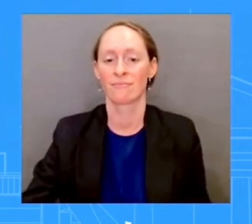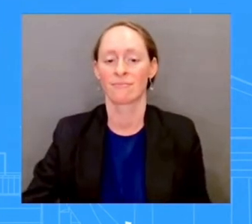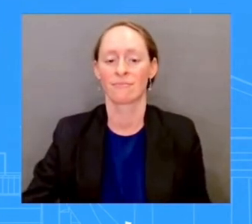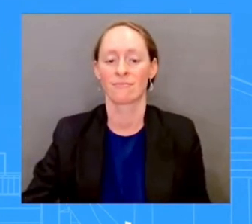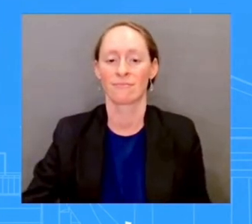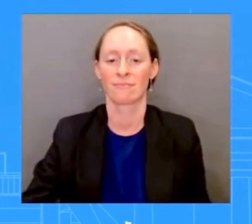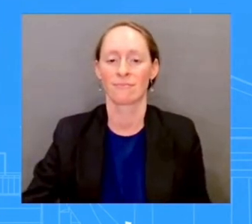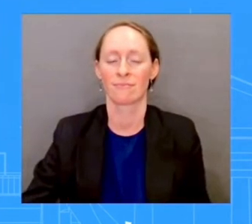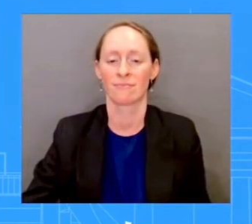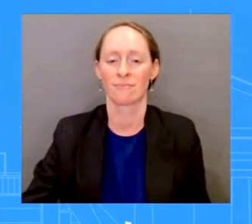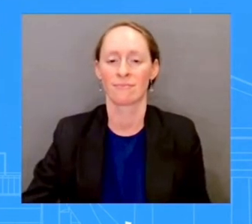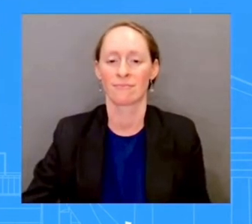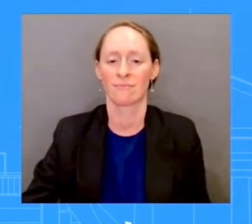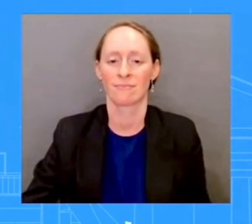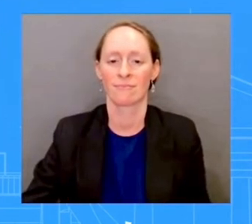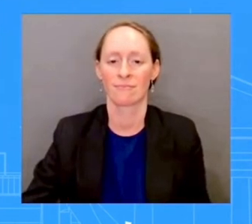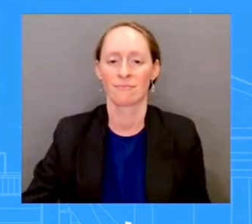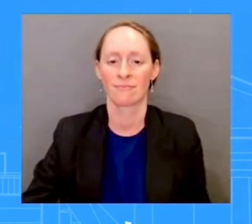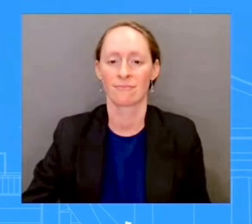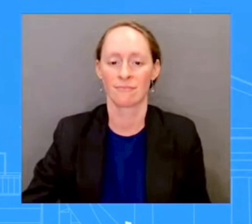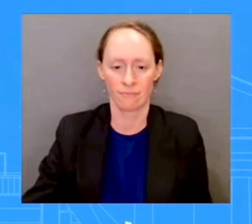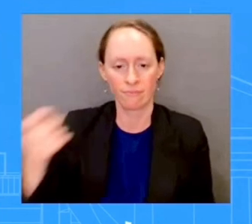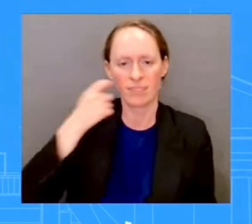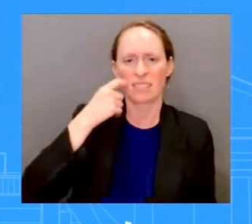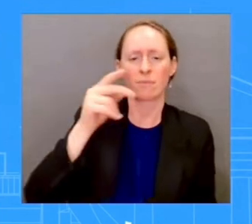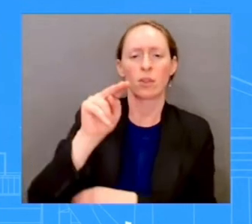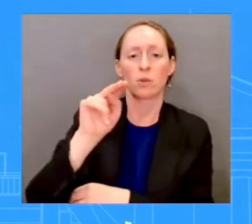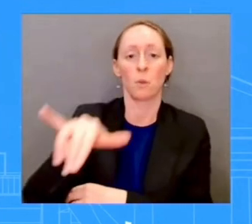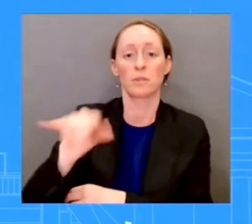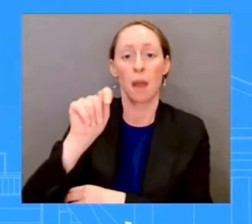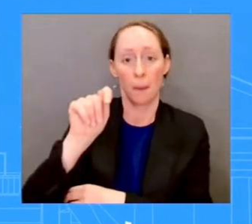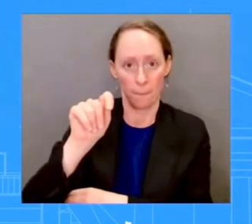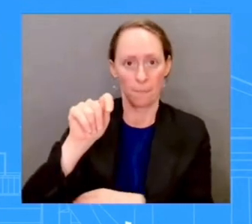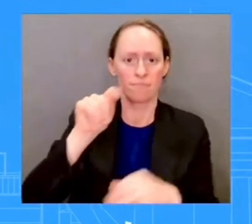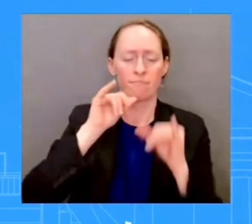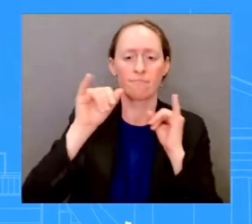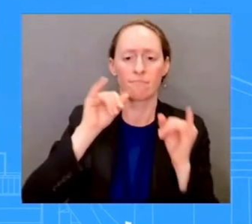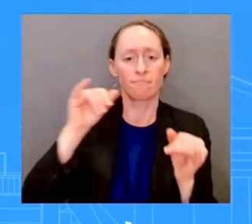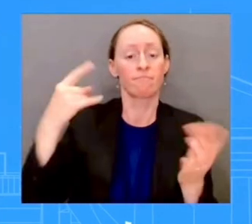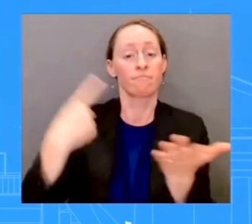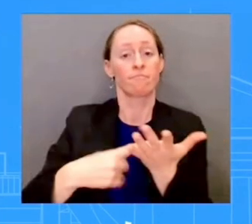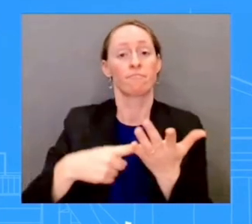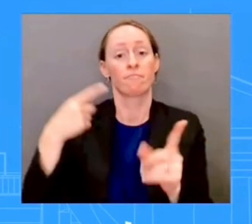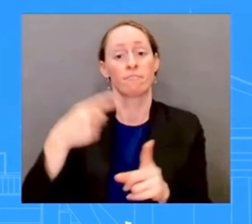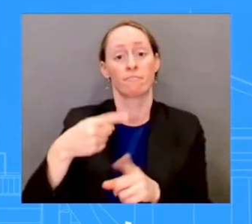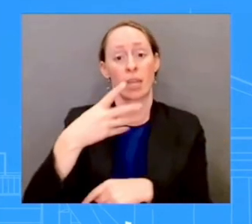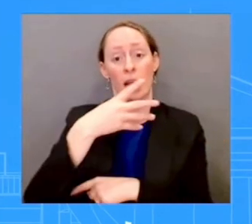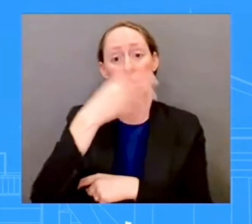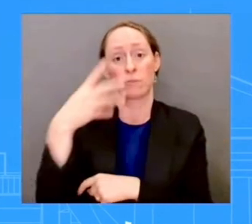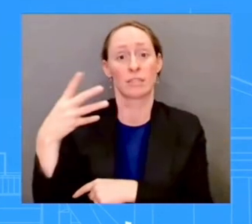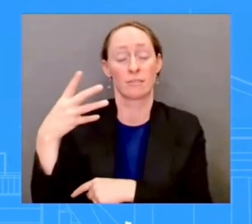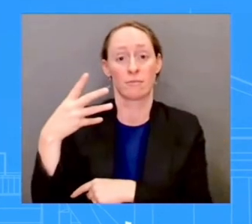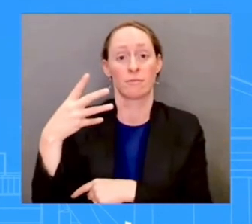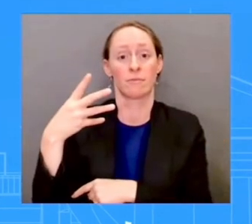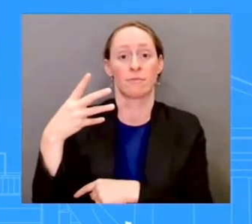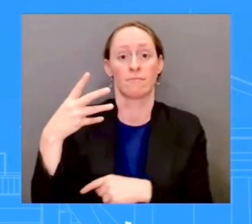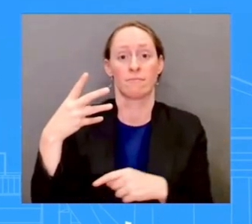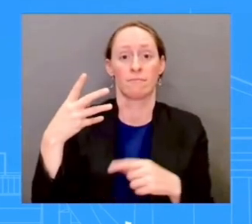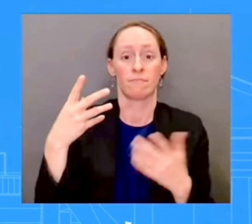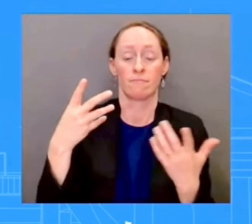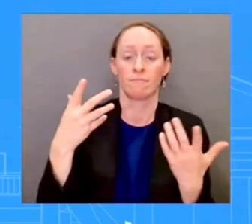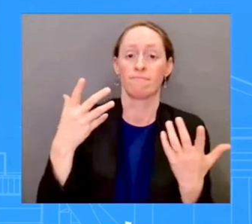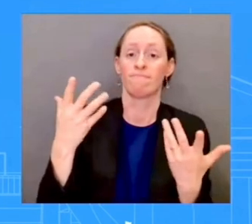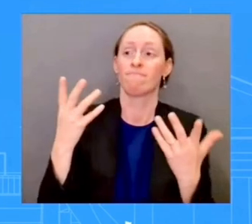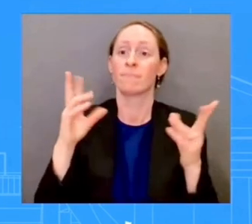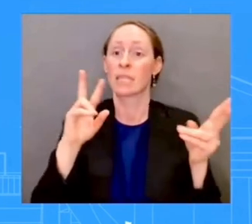administration's weakest issue. This is one area where our policy is dictated by politics, arguably more so than any other.